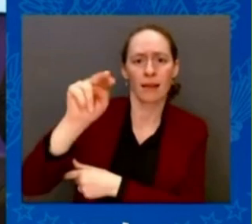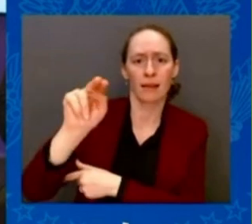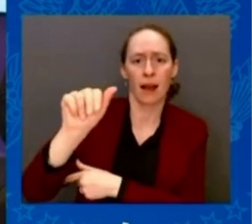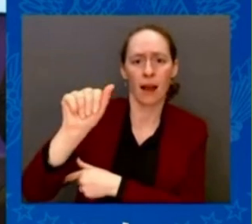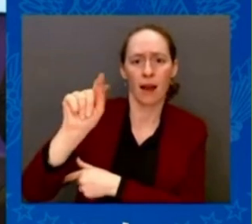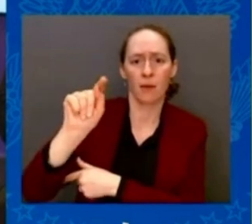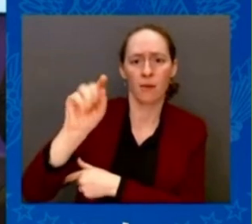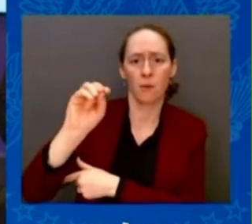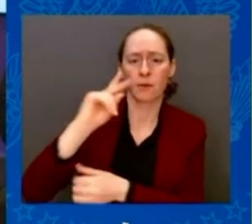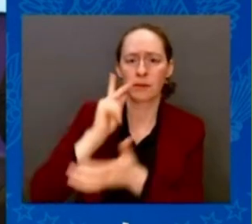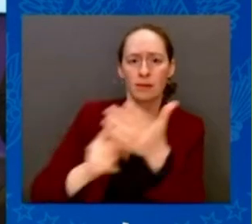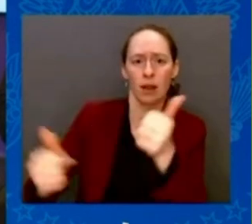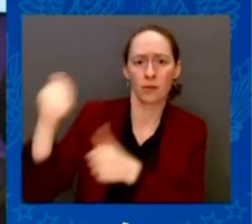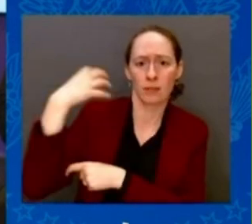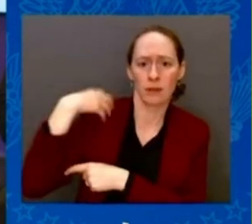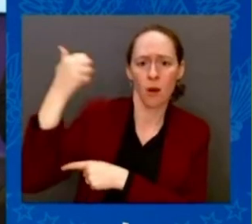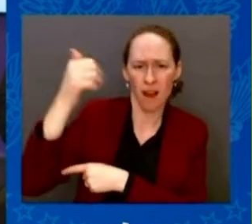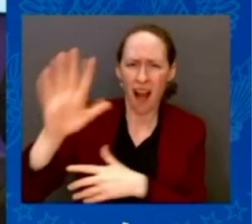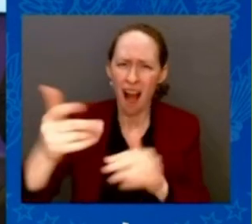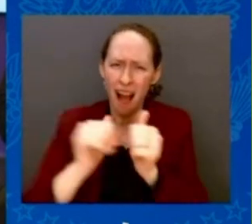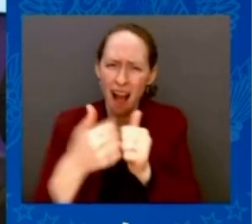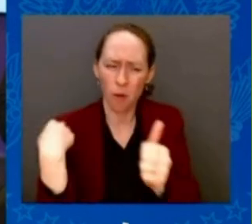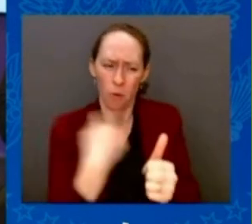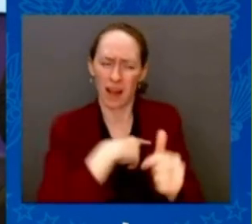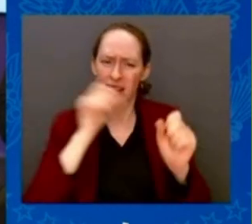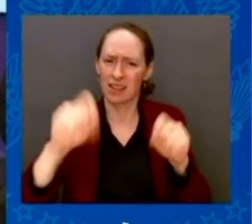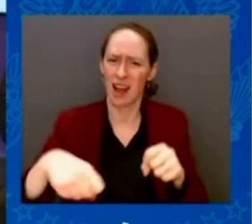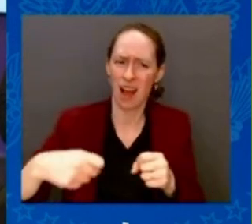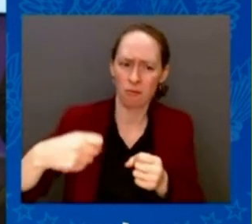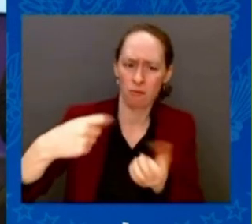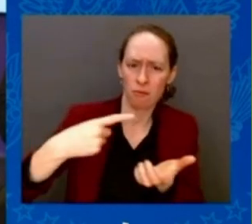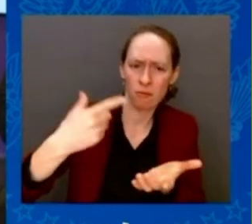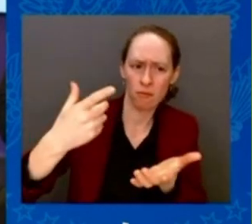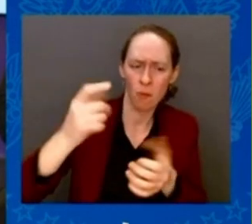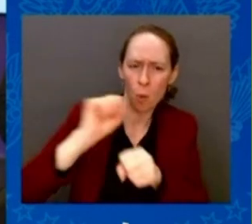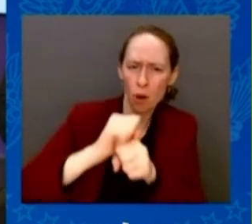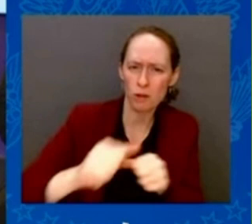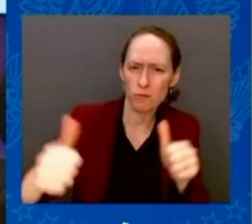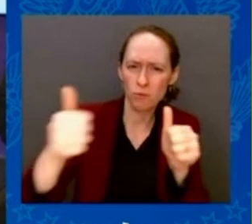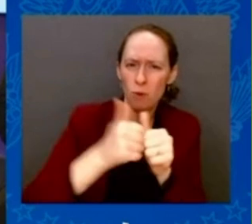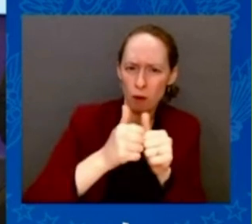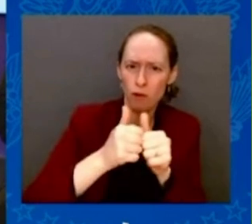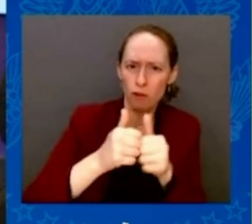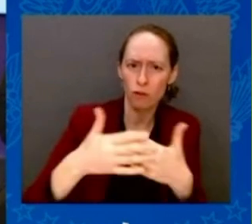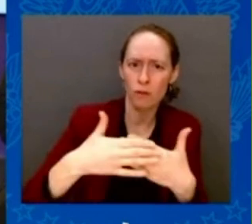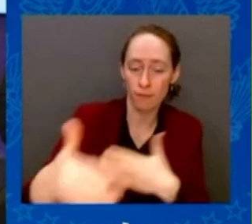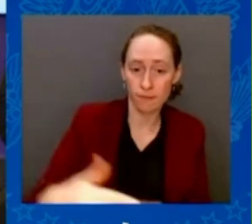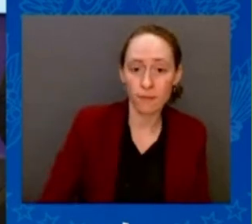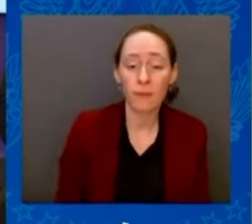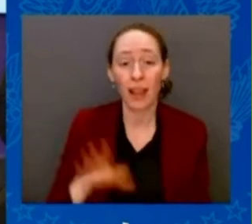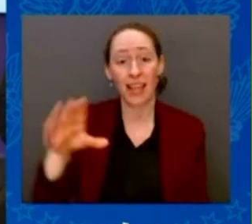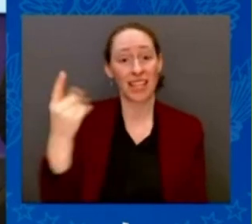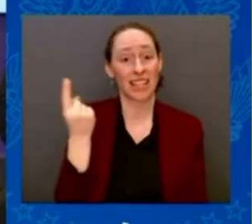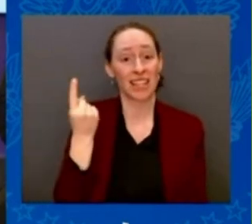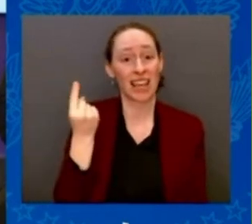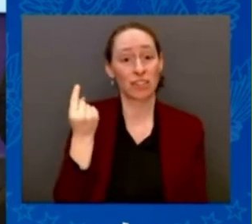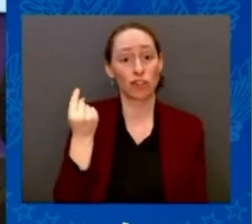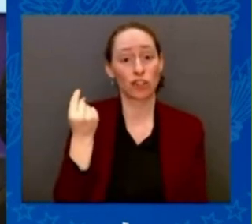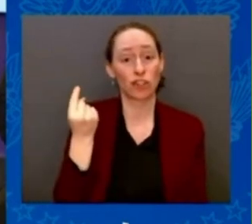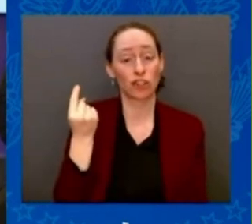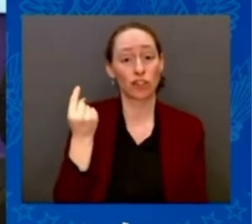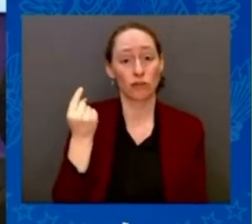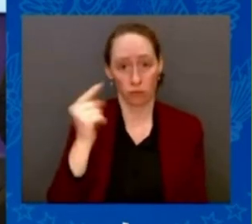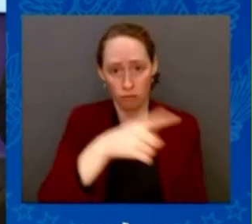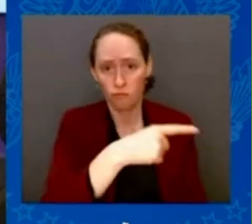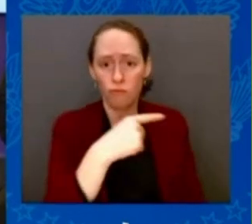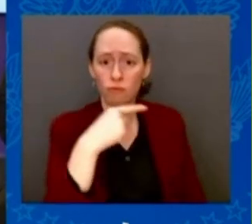tried to destroy the European and Euro-Atlantic security and the rules-based international order.